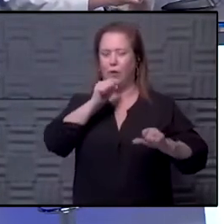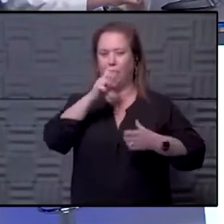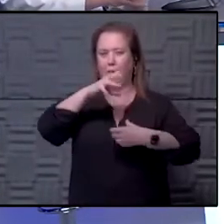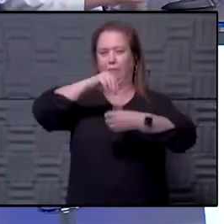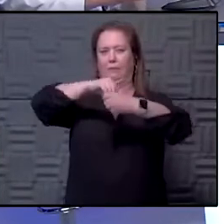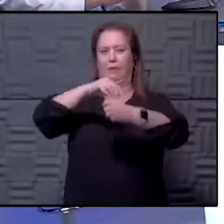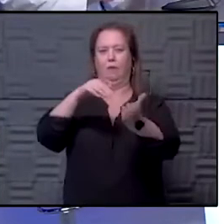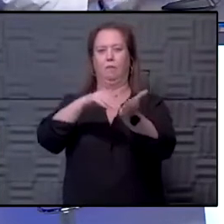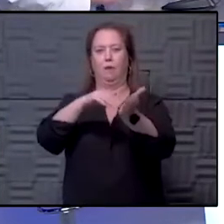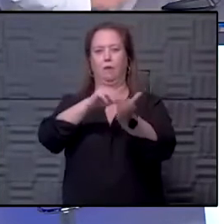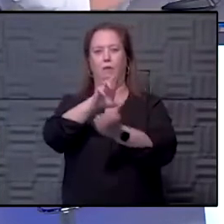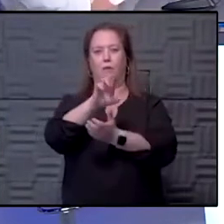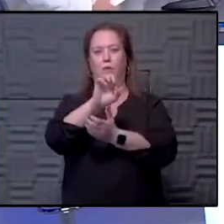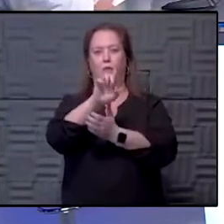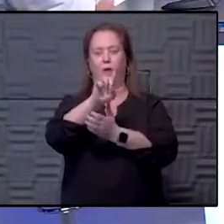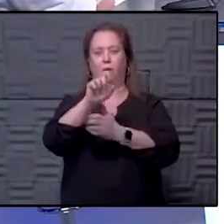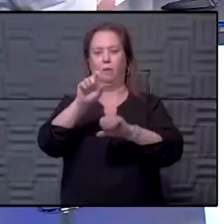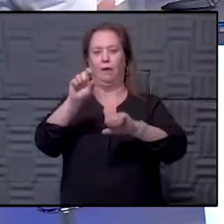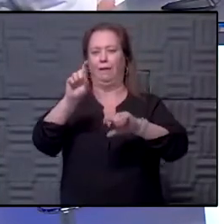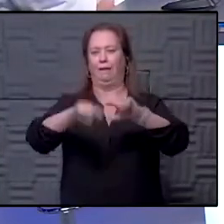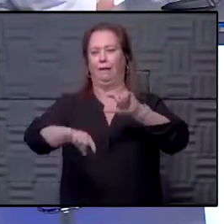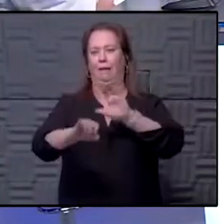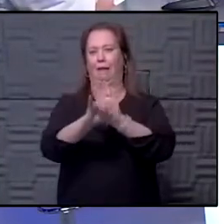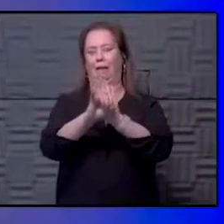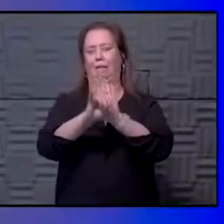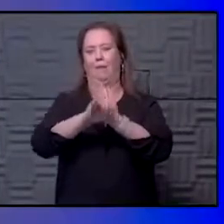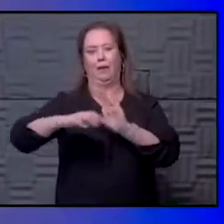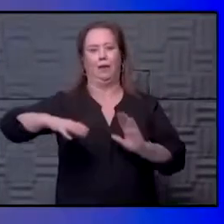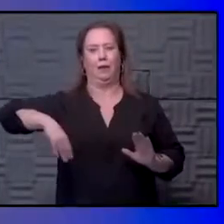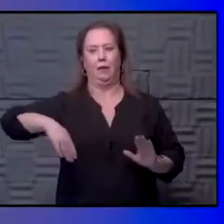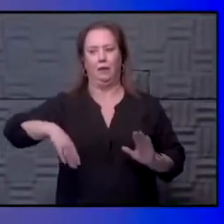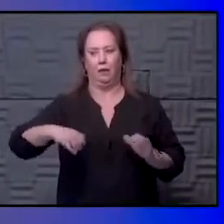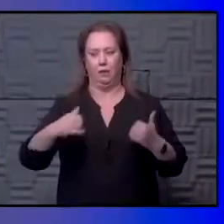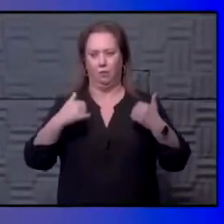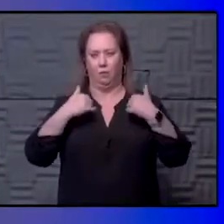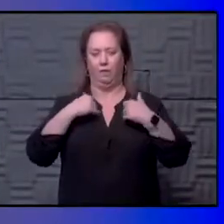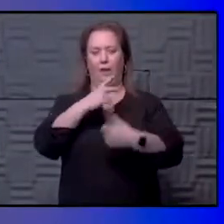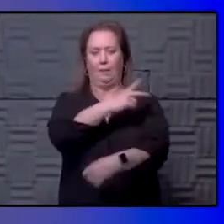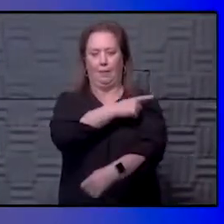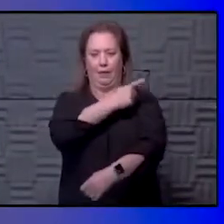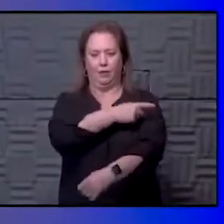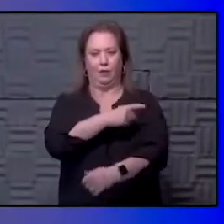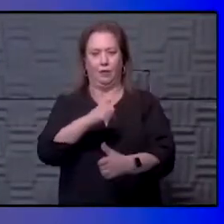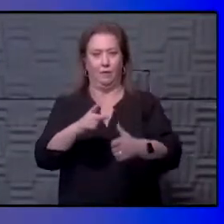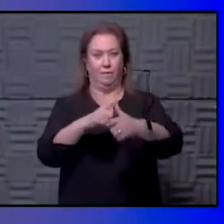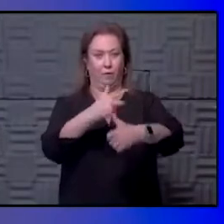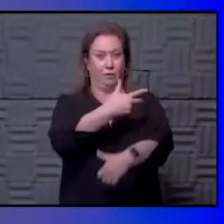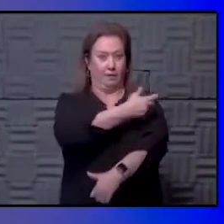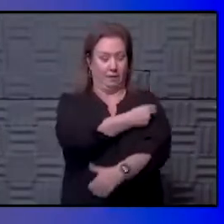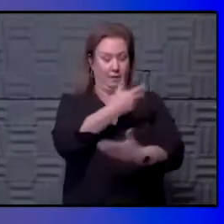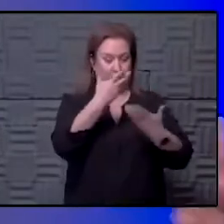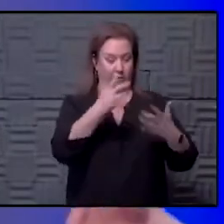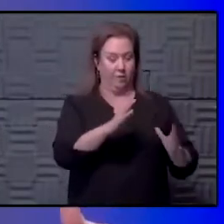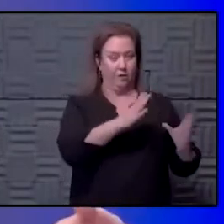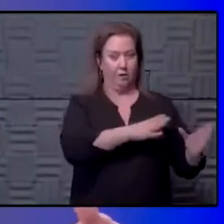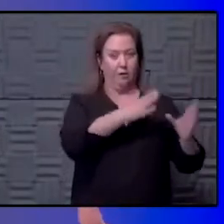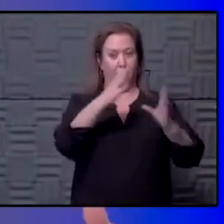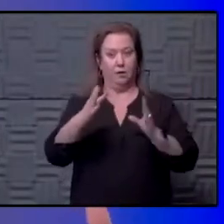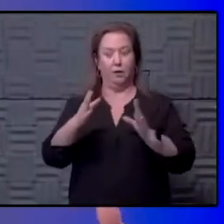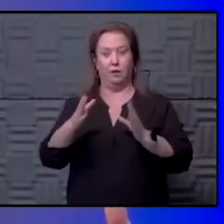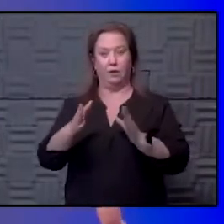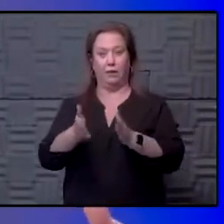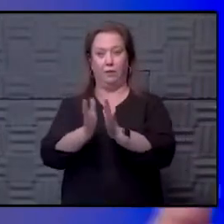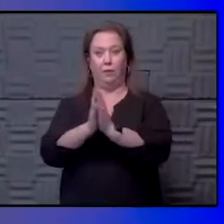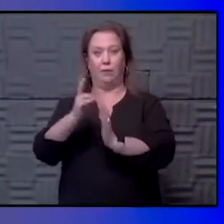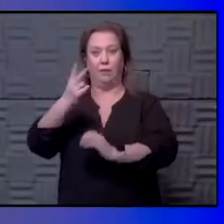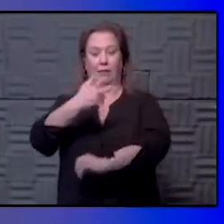into our medical record yet, so we can't quickly identify that information. I know we've had patients who've had their first vaccine, and they had requested their